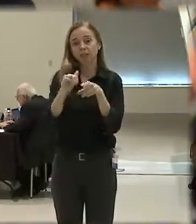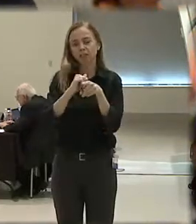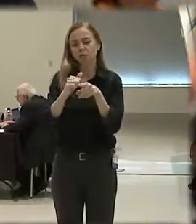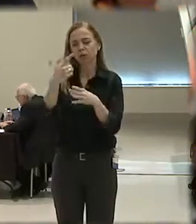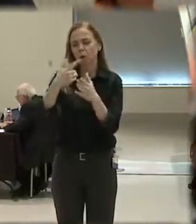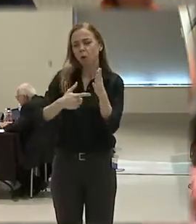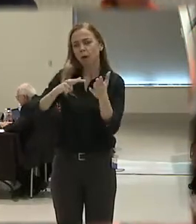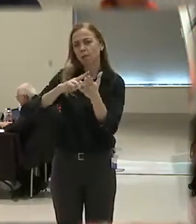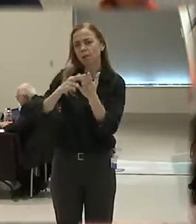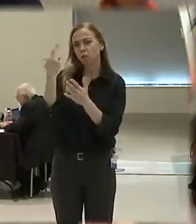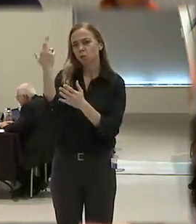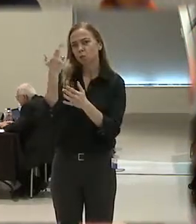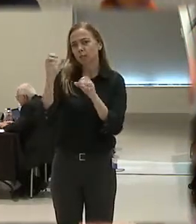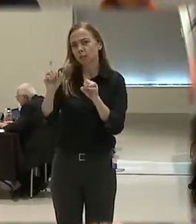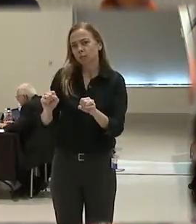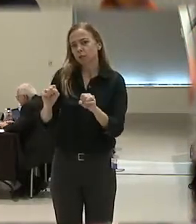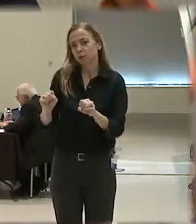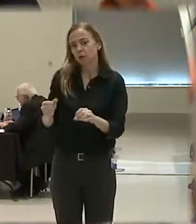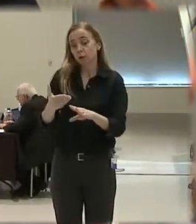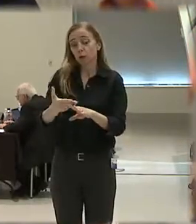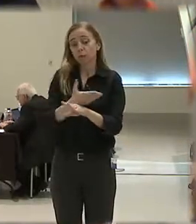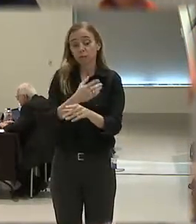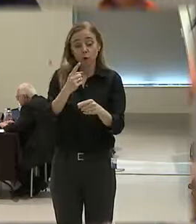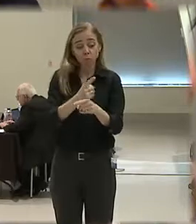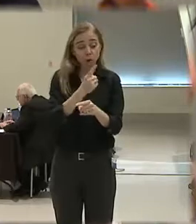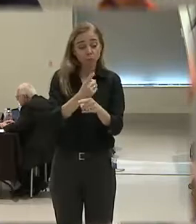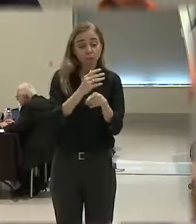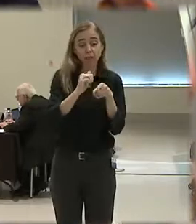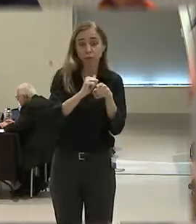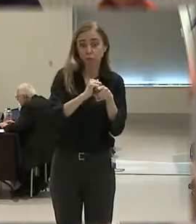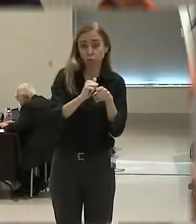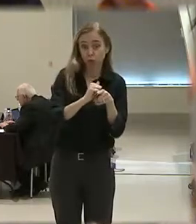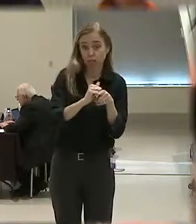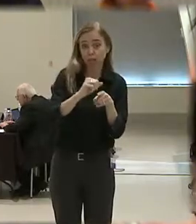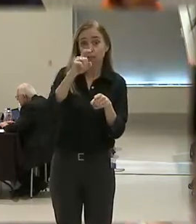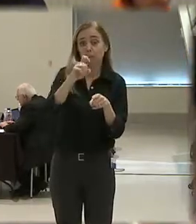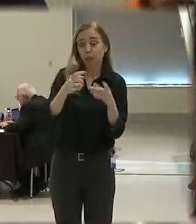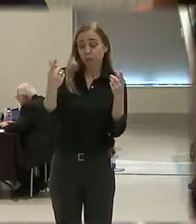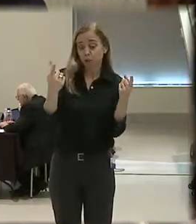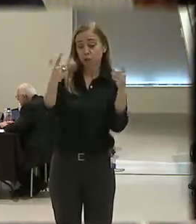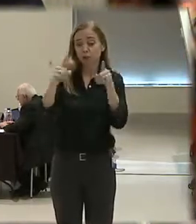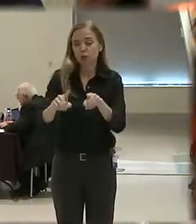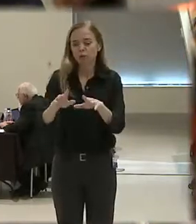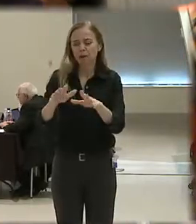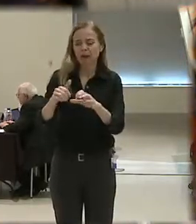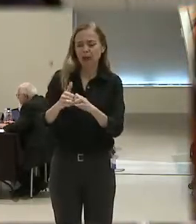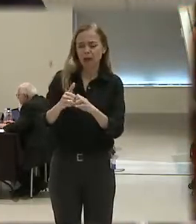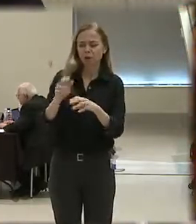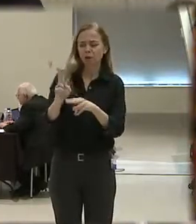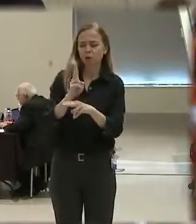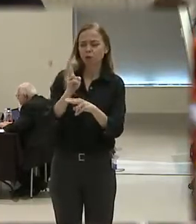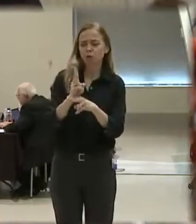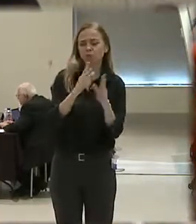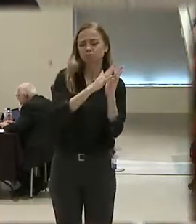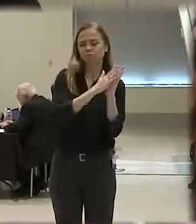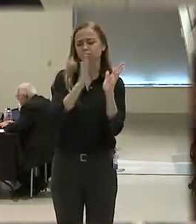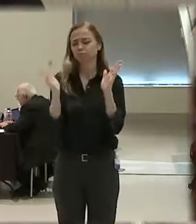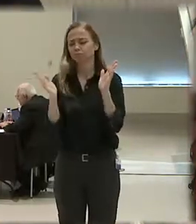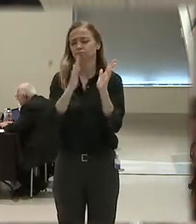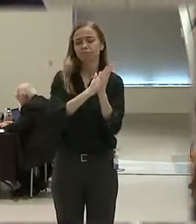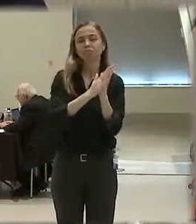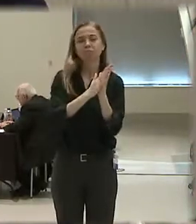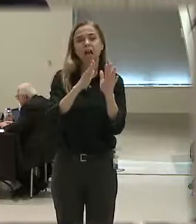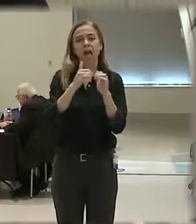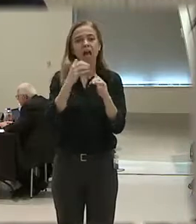means. Before an officer can be properly trained, there needs to be an agreement on a use of force continuum. How do we define,